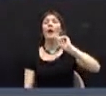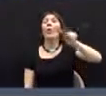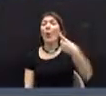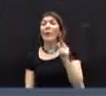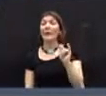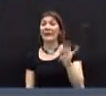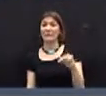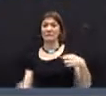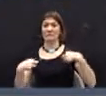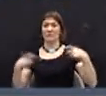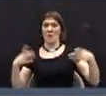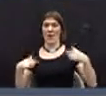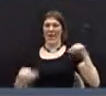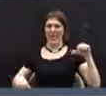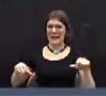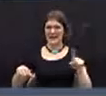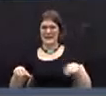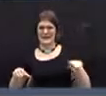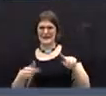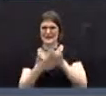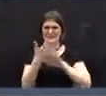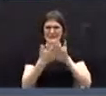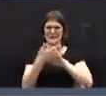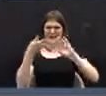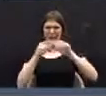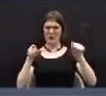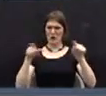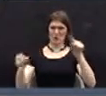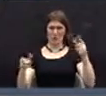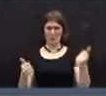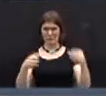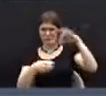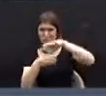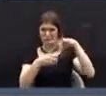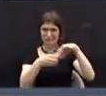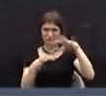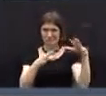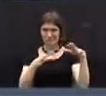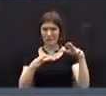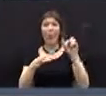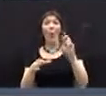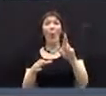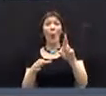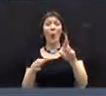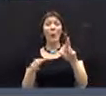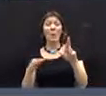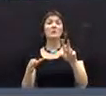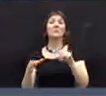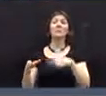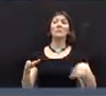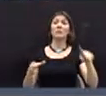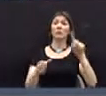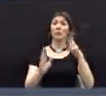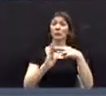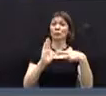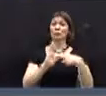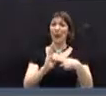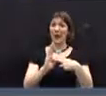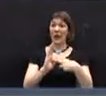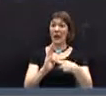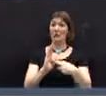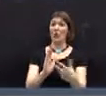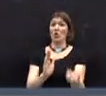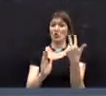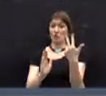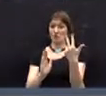at the discretion of the moderator, or upon demand of three or more of the